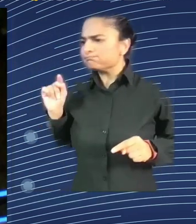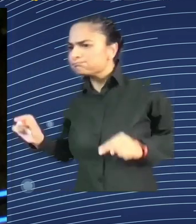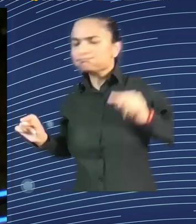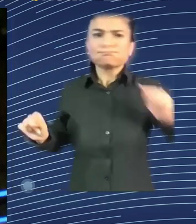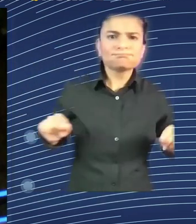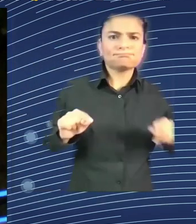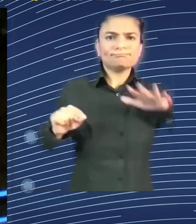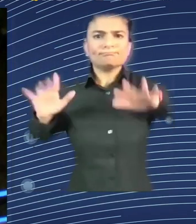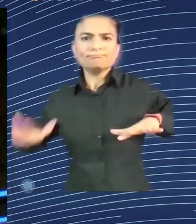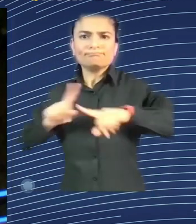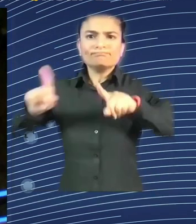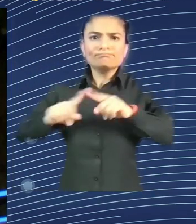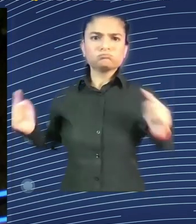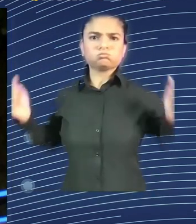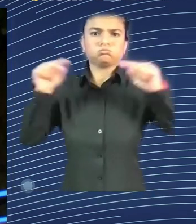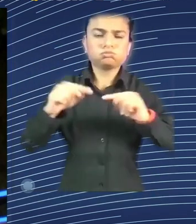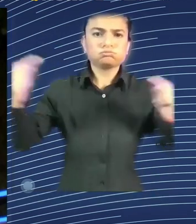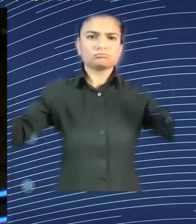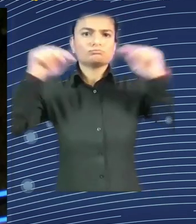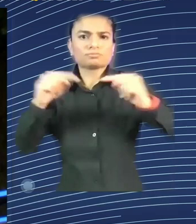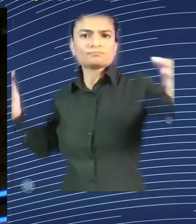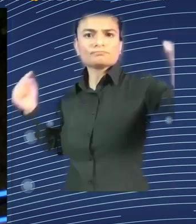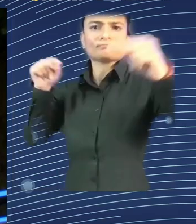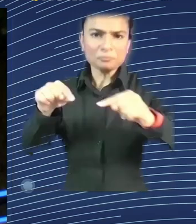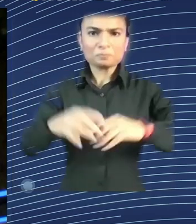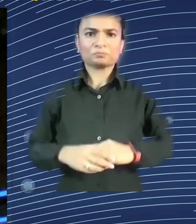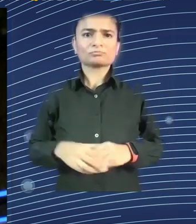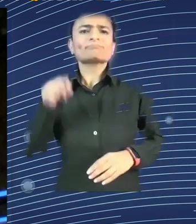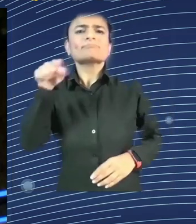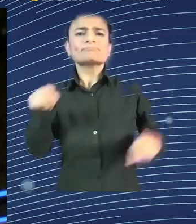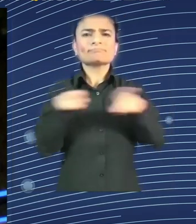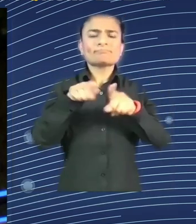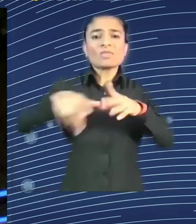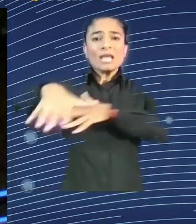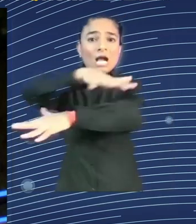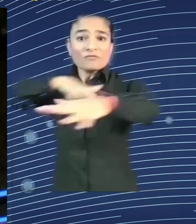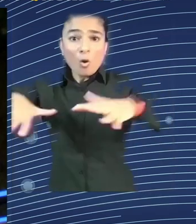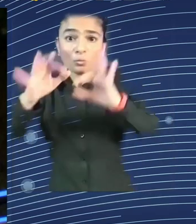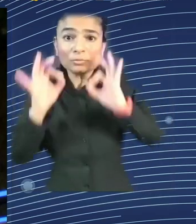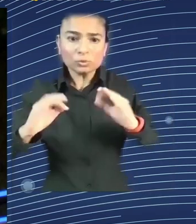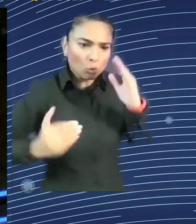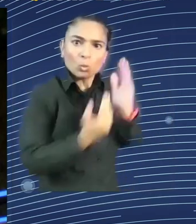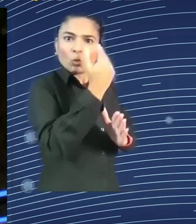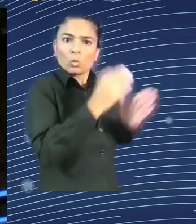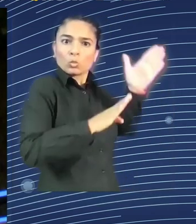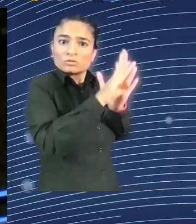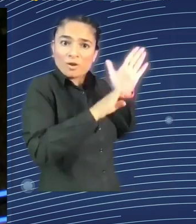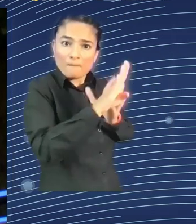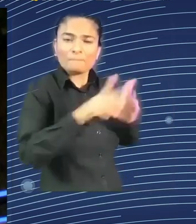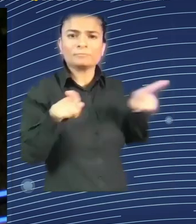able to start their enterprise, to transform a new idea into